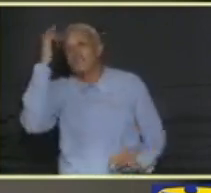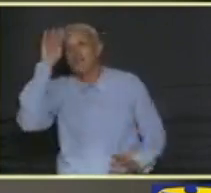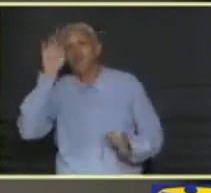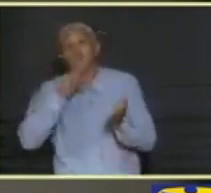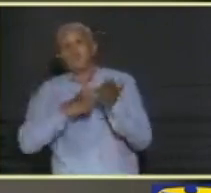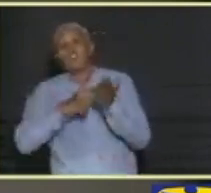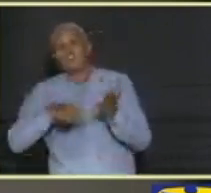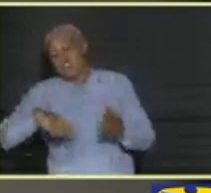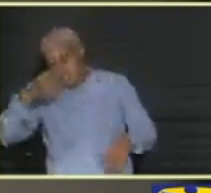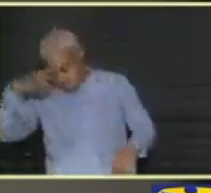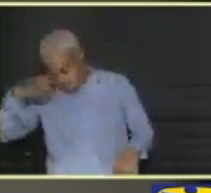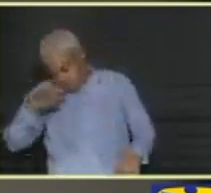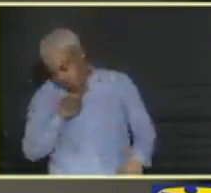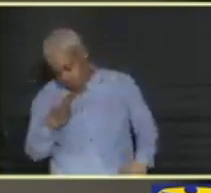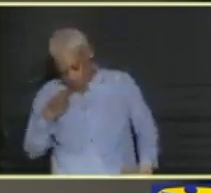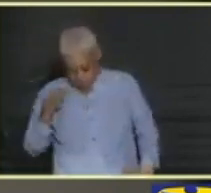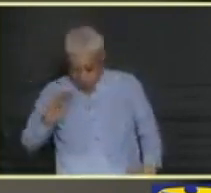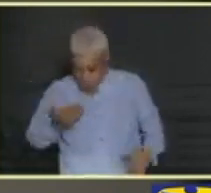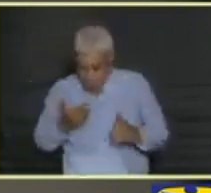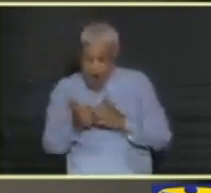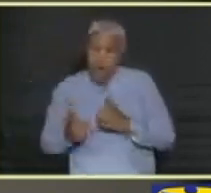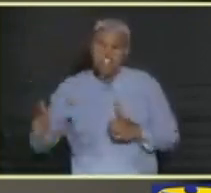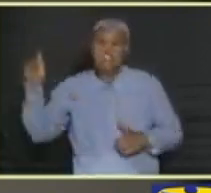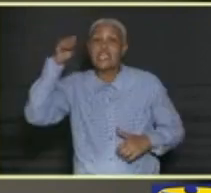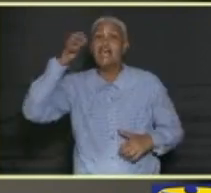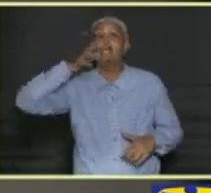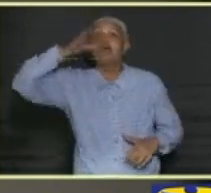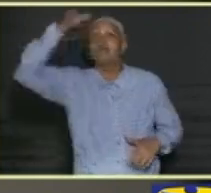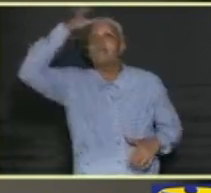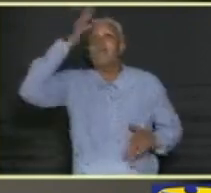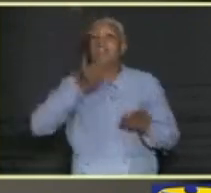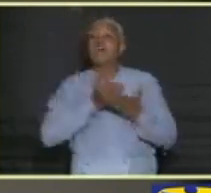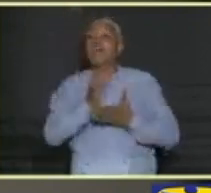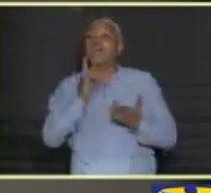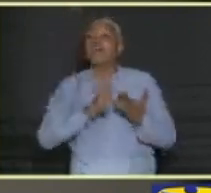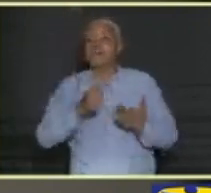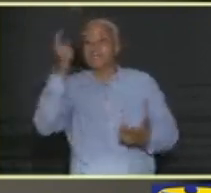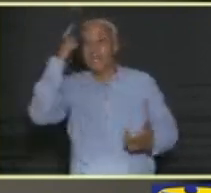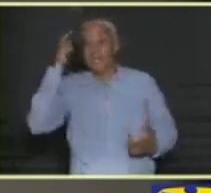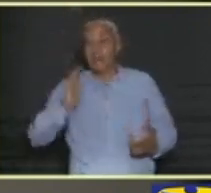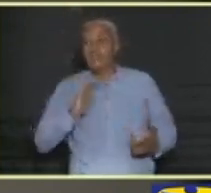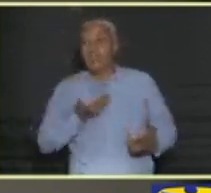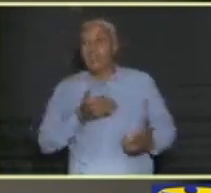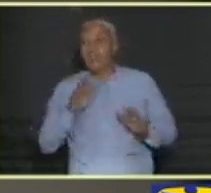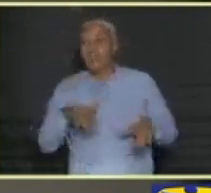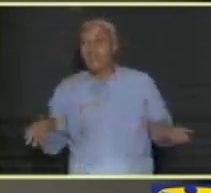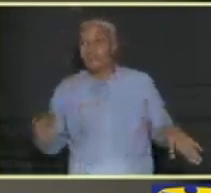discuss the serious threat to our sovereignty, parental rights, and the minds of our children.